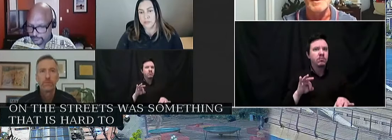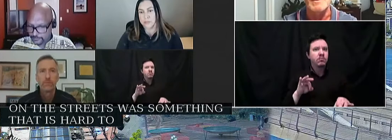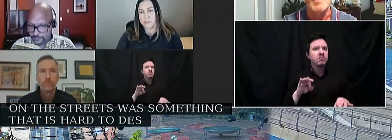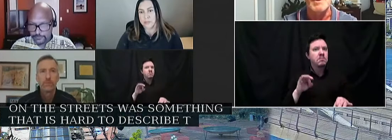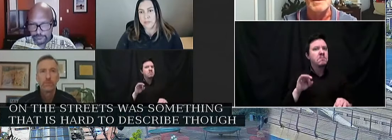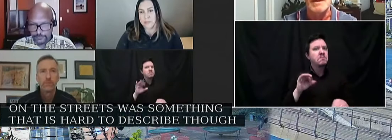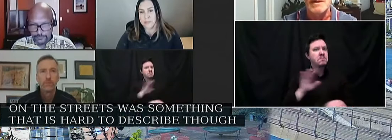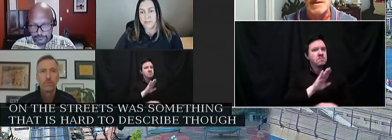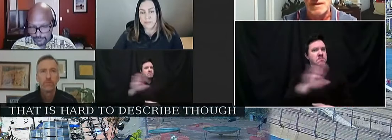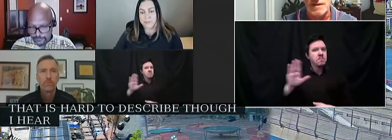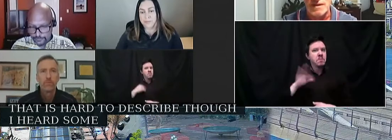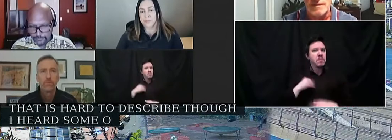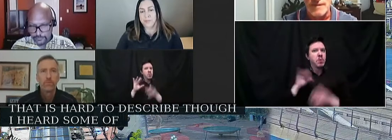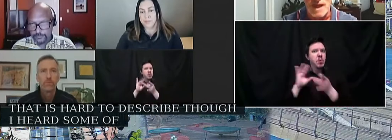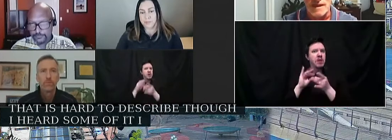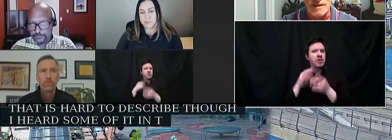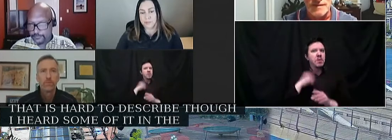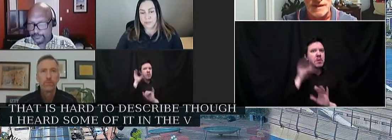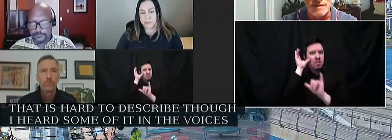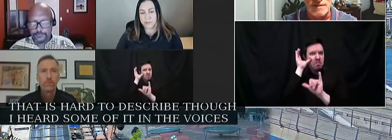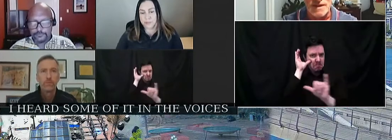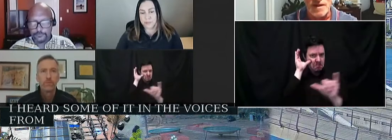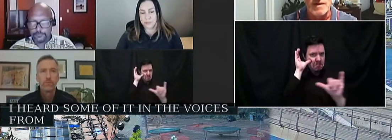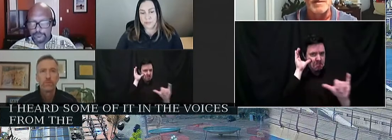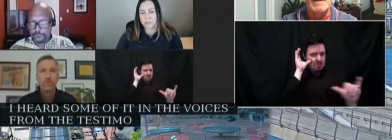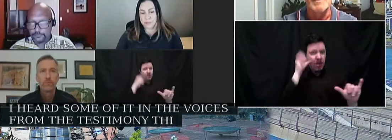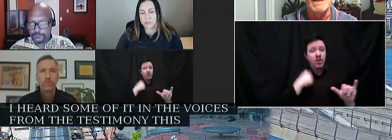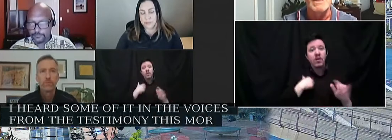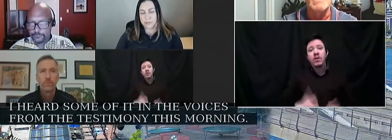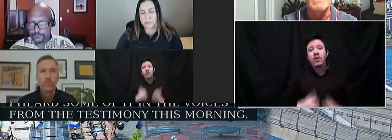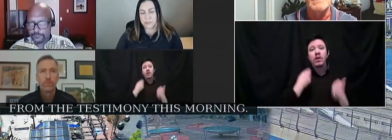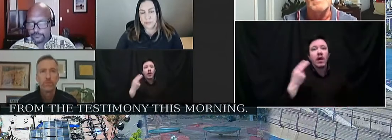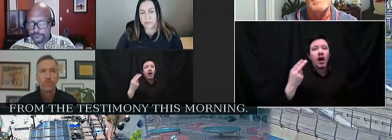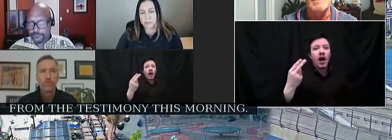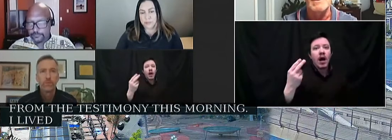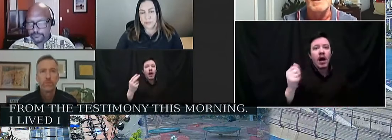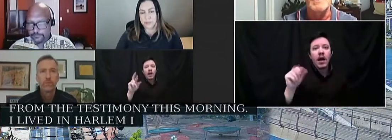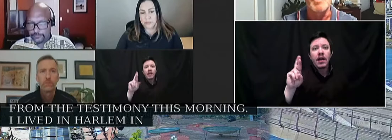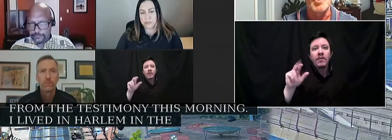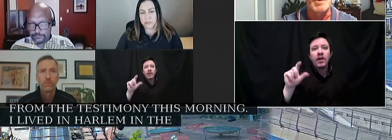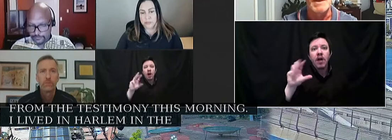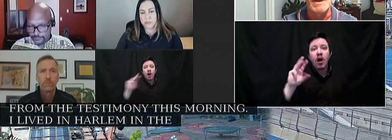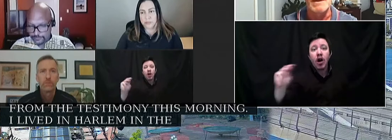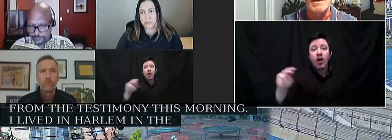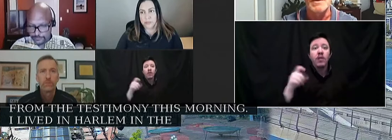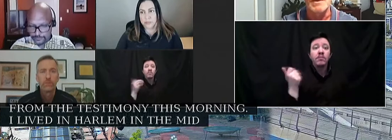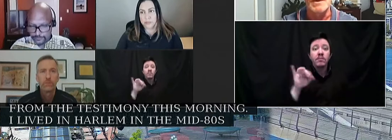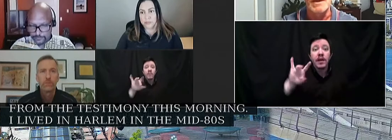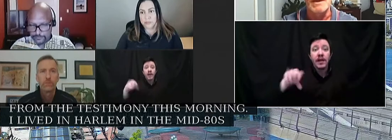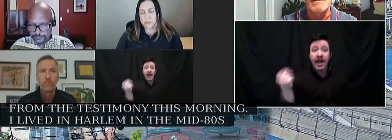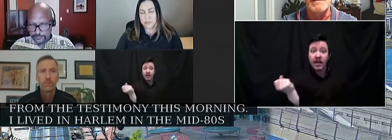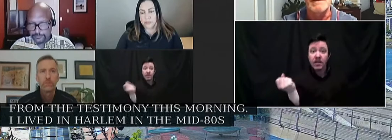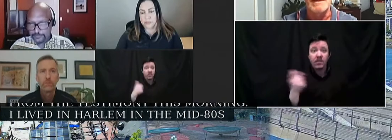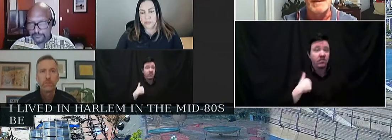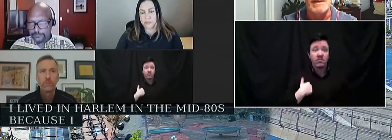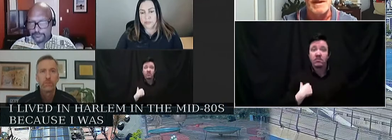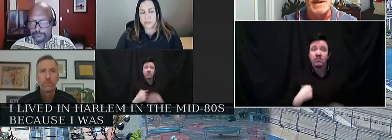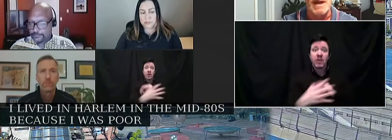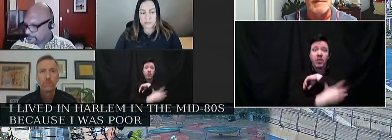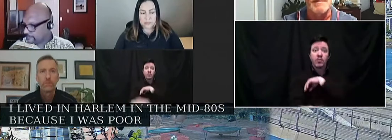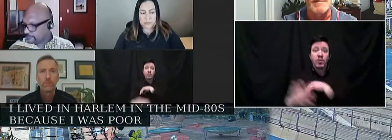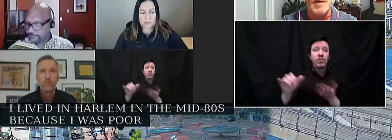from the testimony this morning. I lived in Harlem in the mid 80s, because I was poor in New York, and